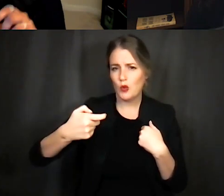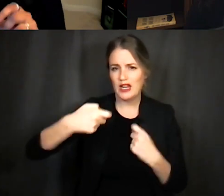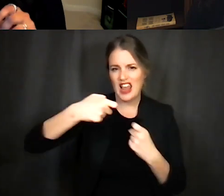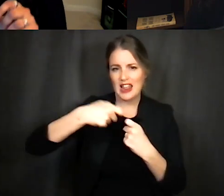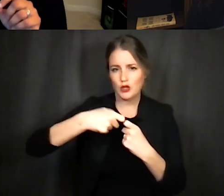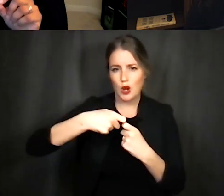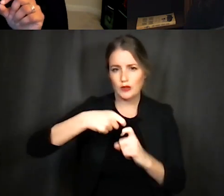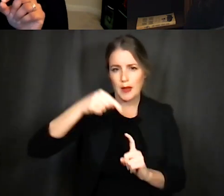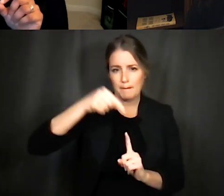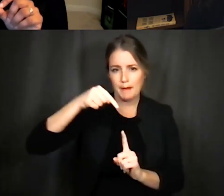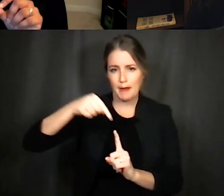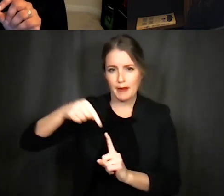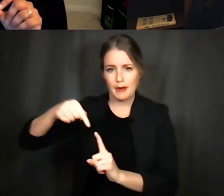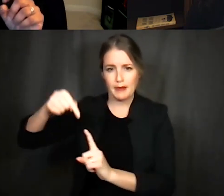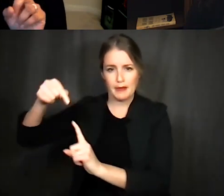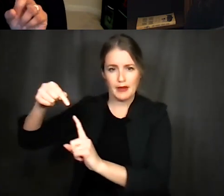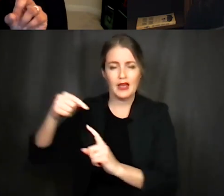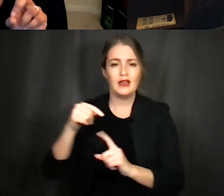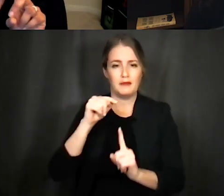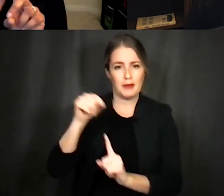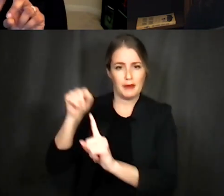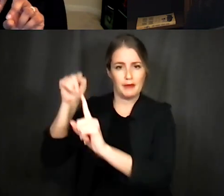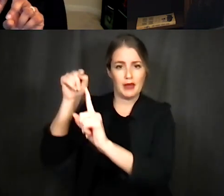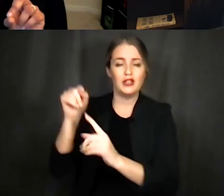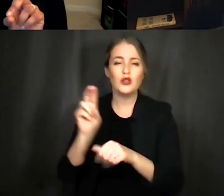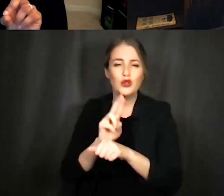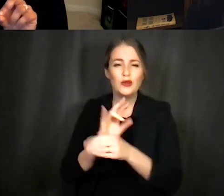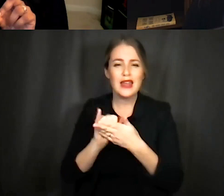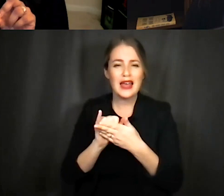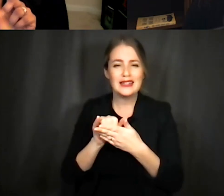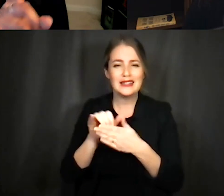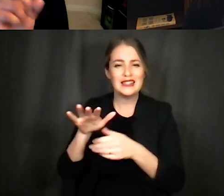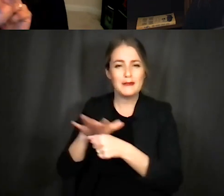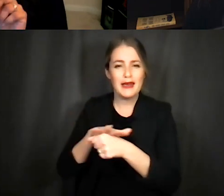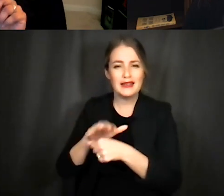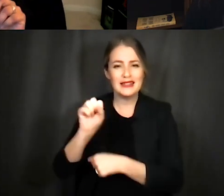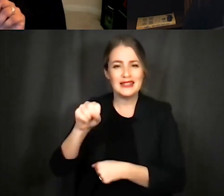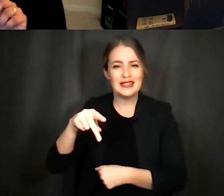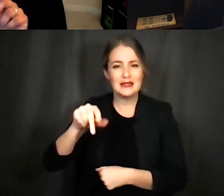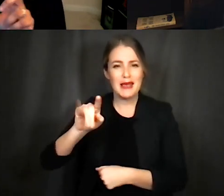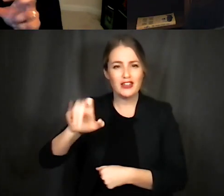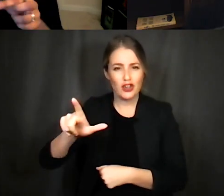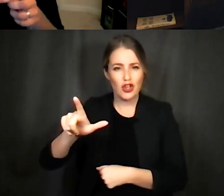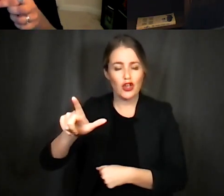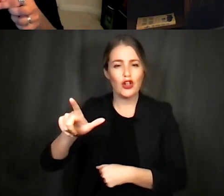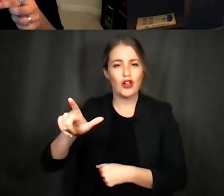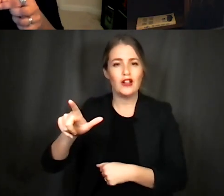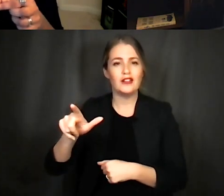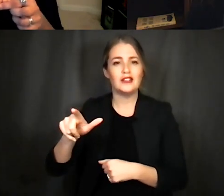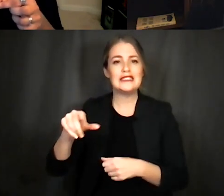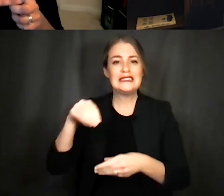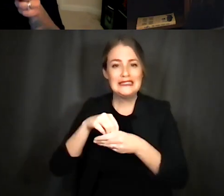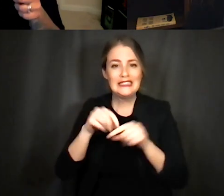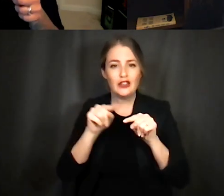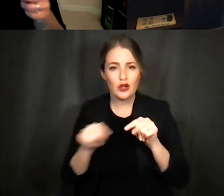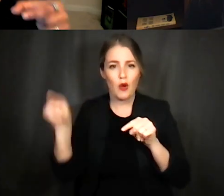and so basically basically it utilizes that spatial frequency orientation in the cochlear and so each of the